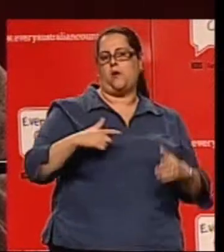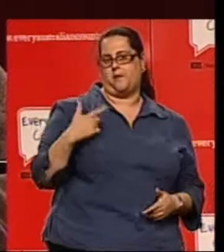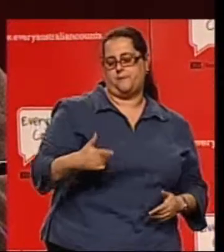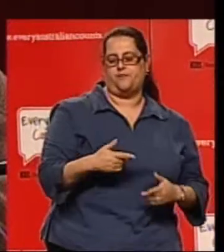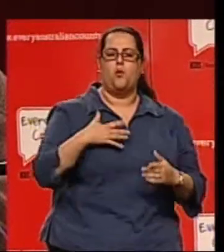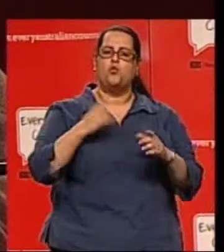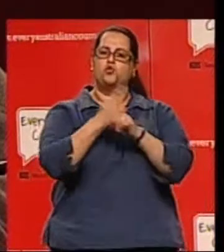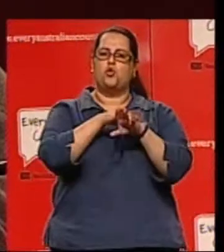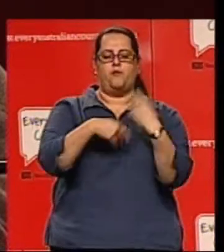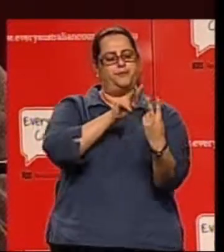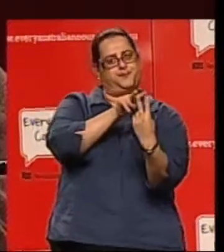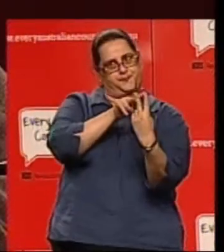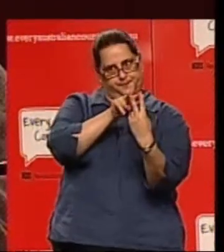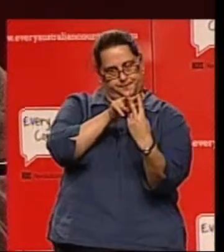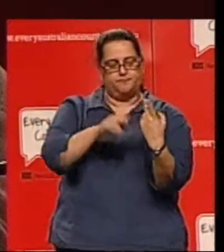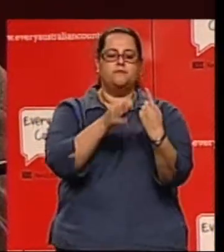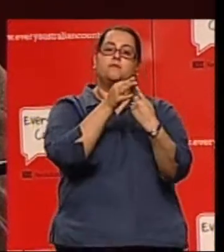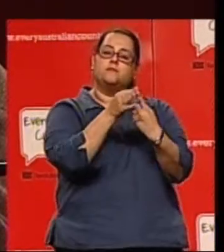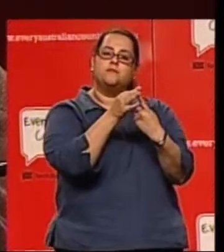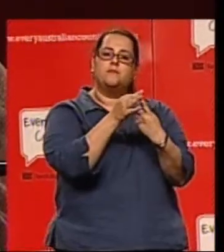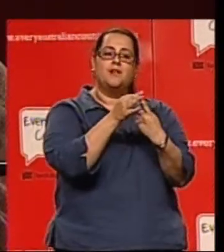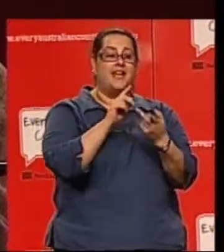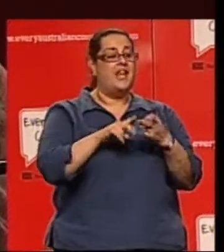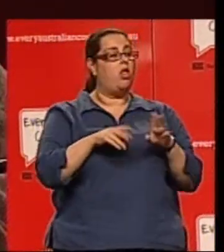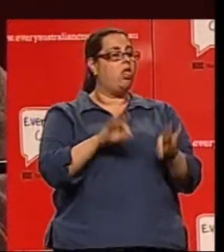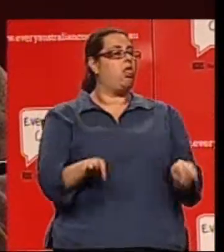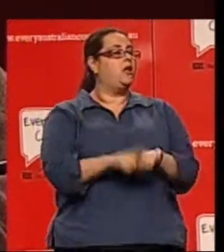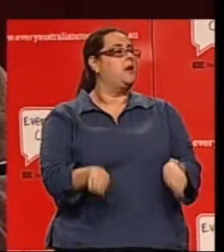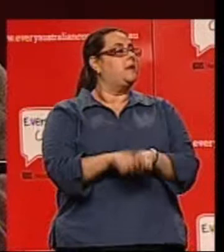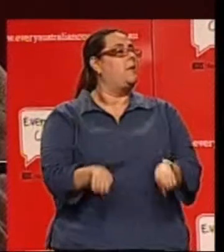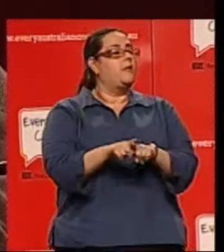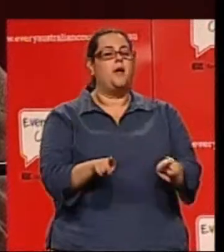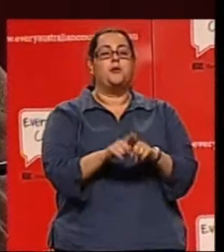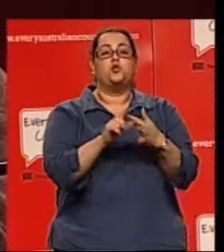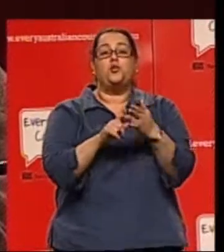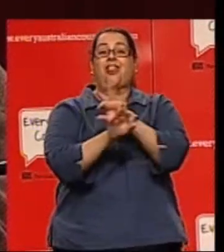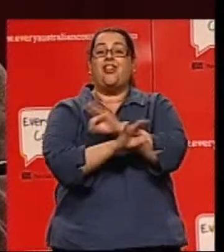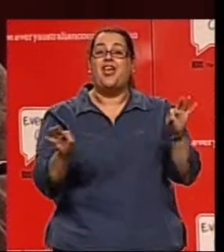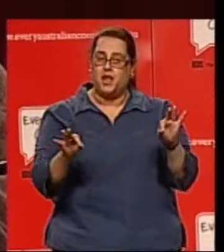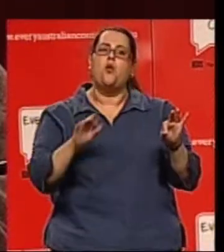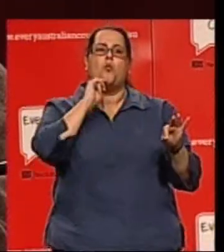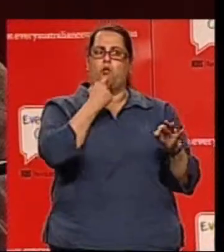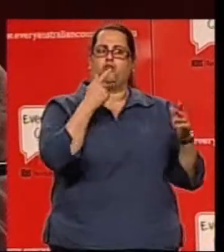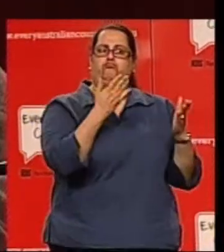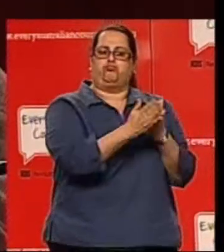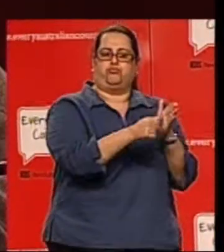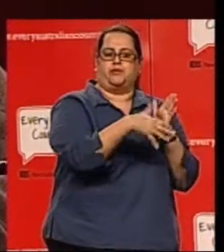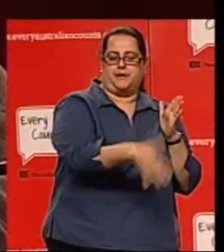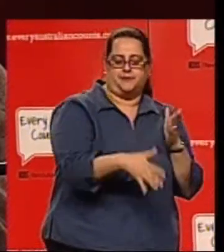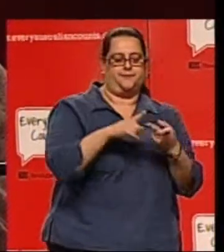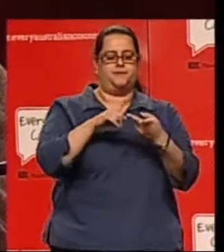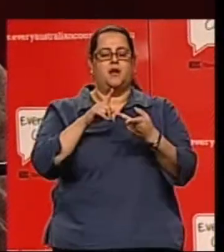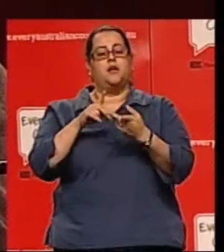things. First of all, the cost of doing nothing, and secondly, the cost or benefit